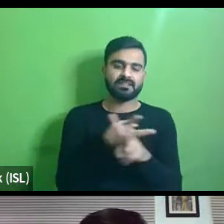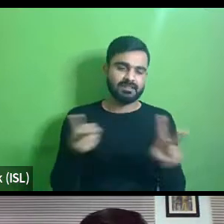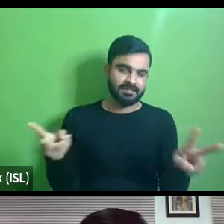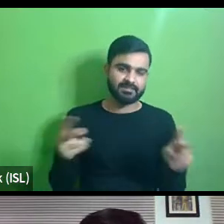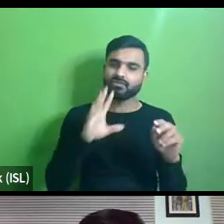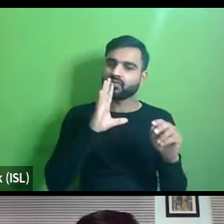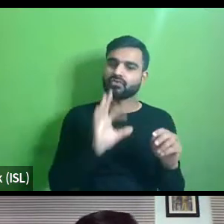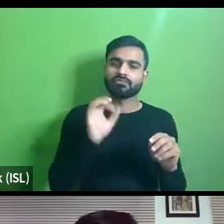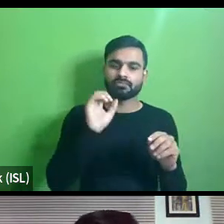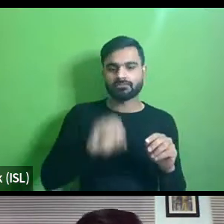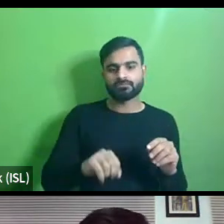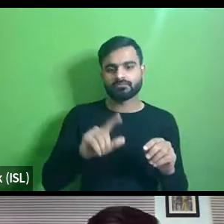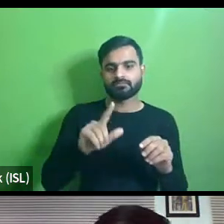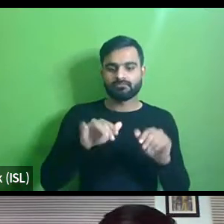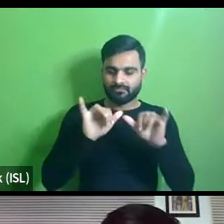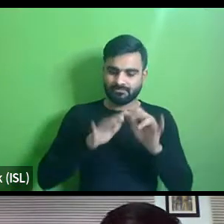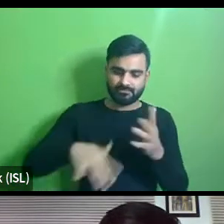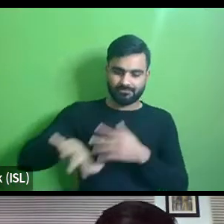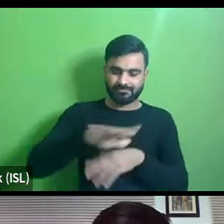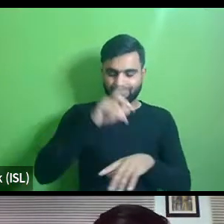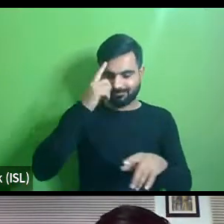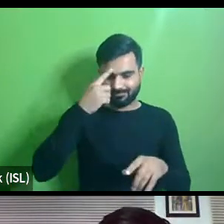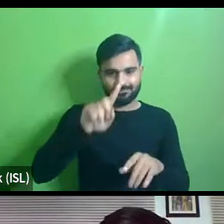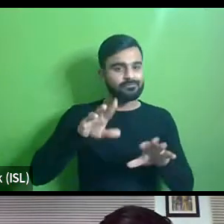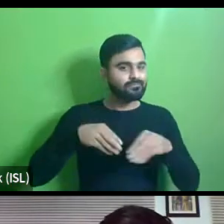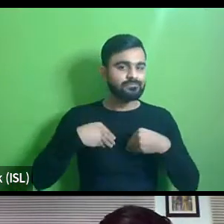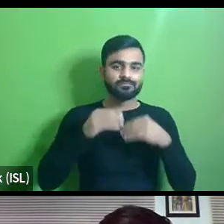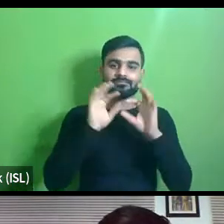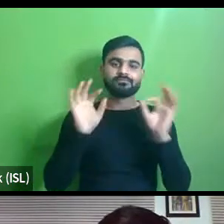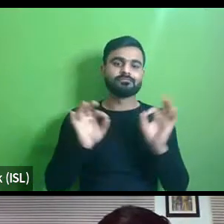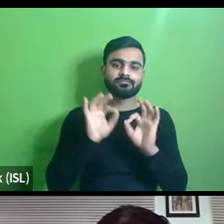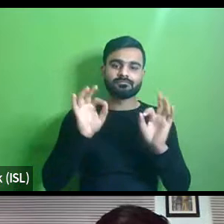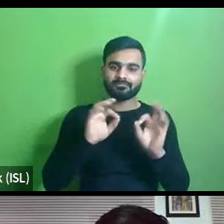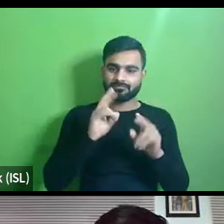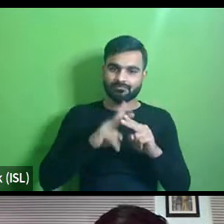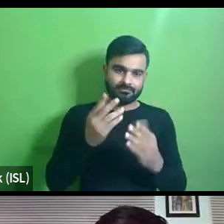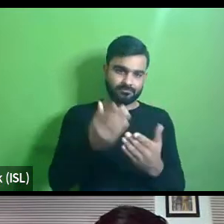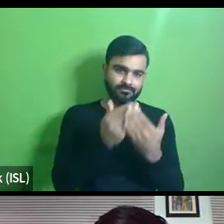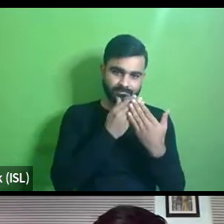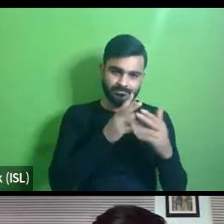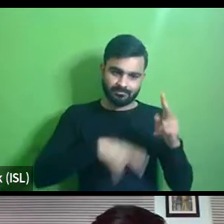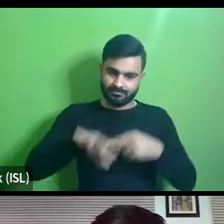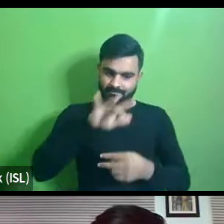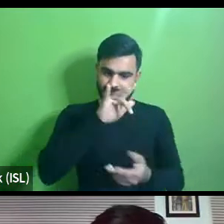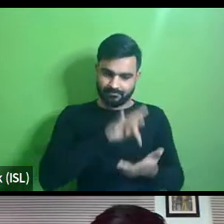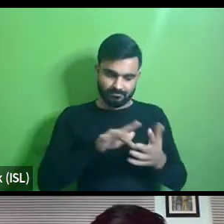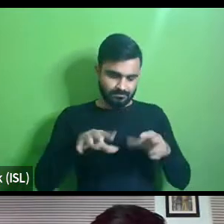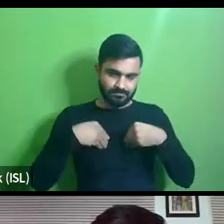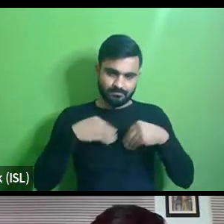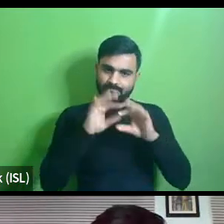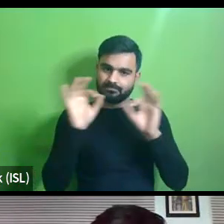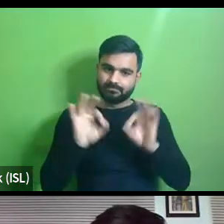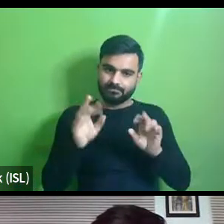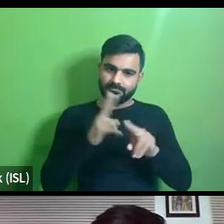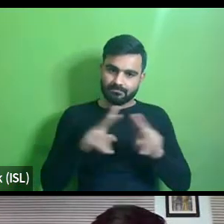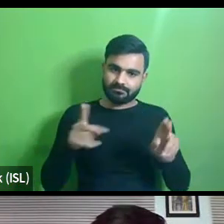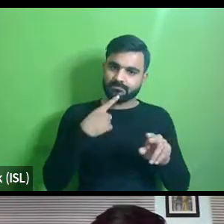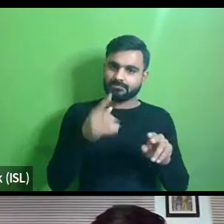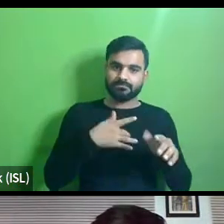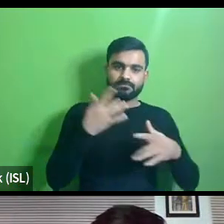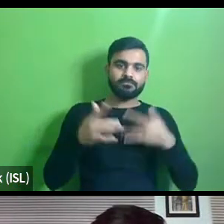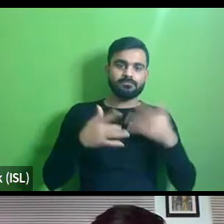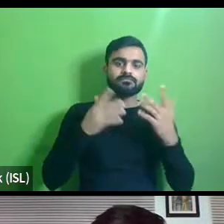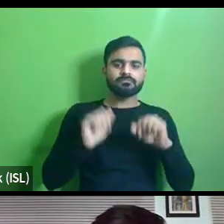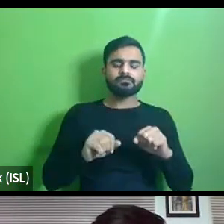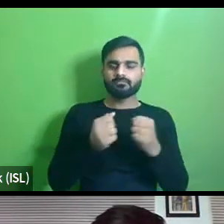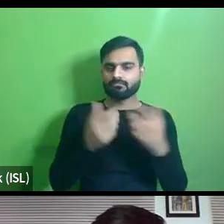of course you know the landing is not considered correctly and you know the safety aspect of the landing is not considered so these are i feel like we're still in